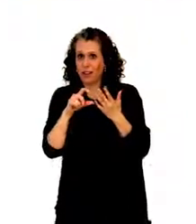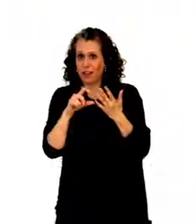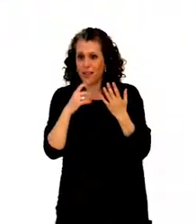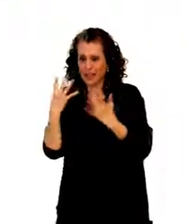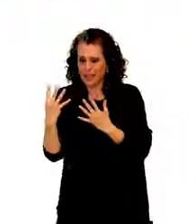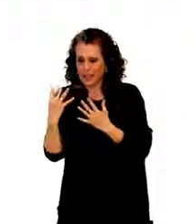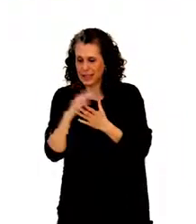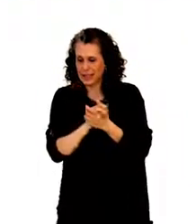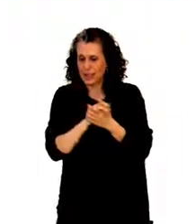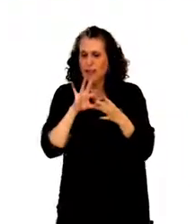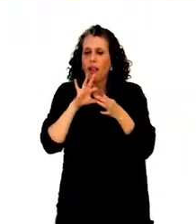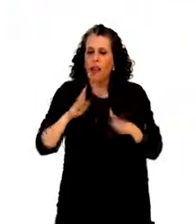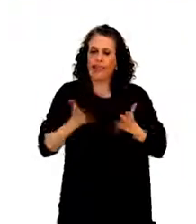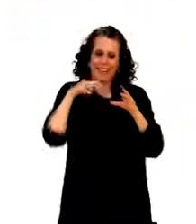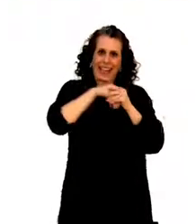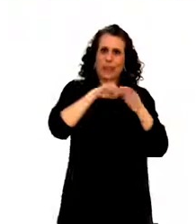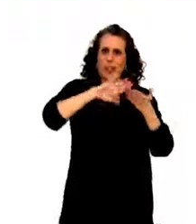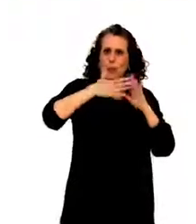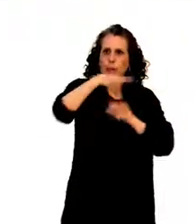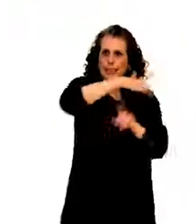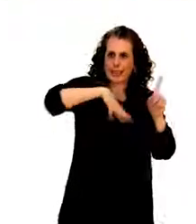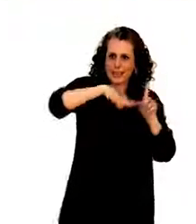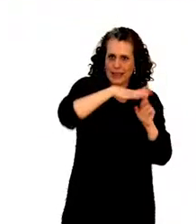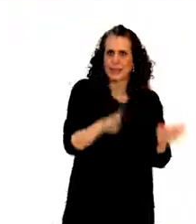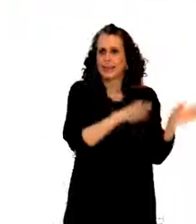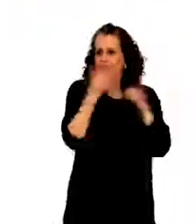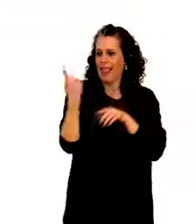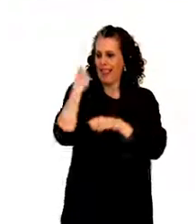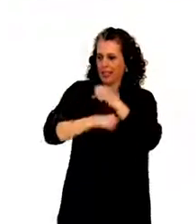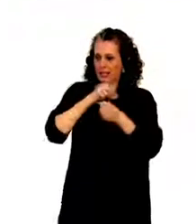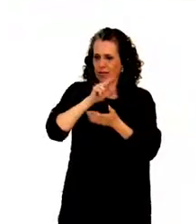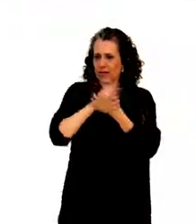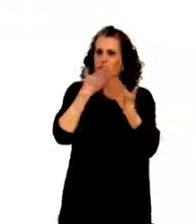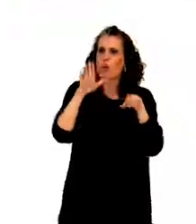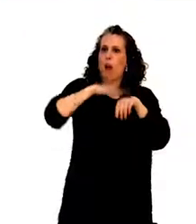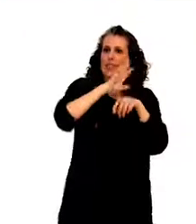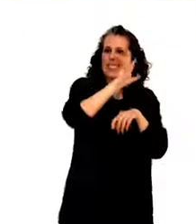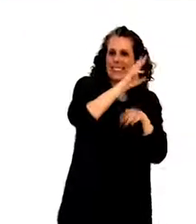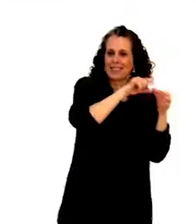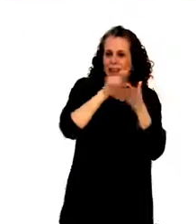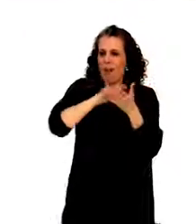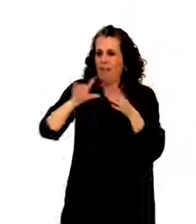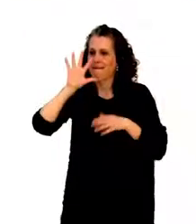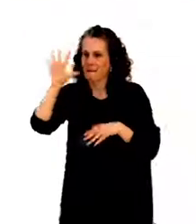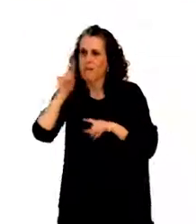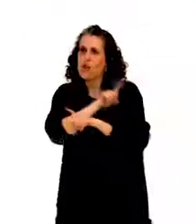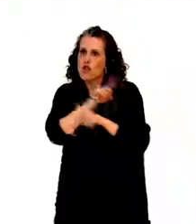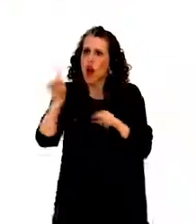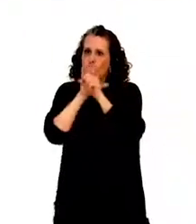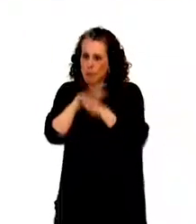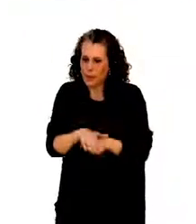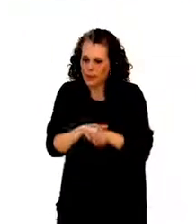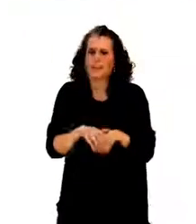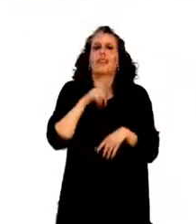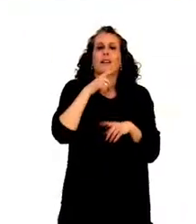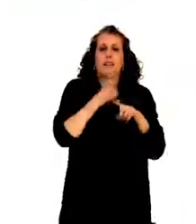community. And then last year, we adopted general comment number six on article five, equality non-discrimination, and number seven